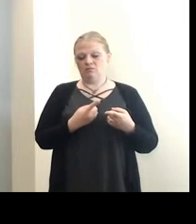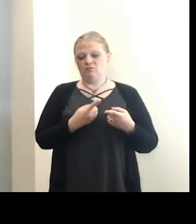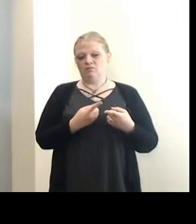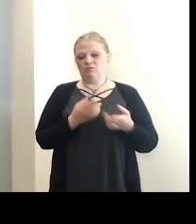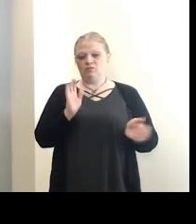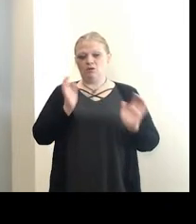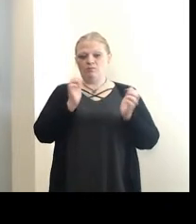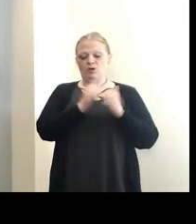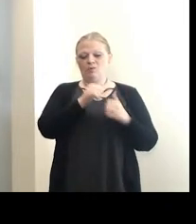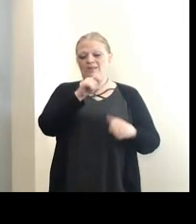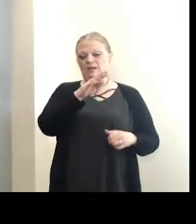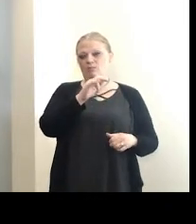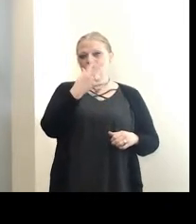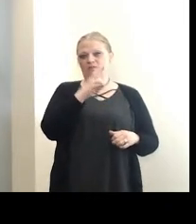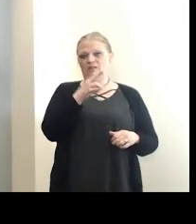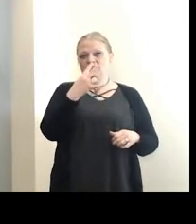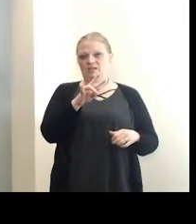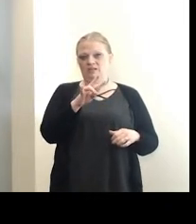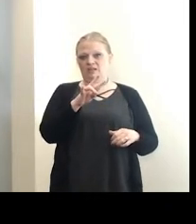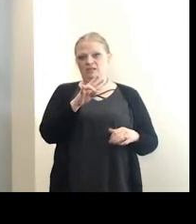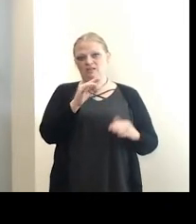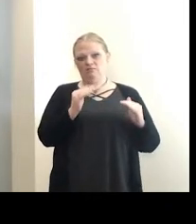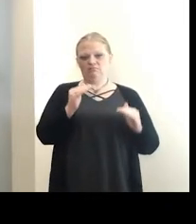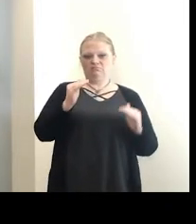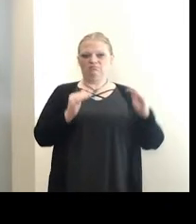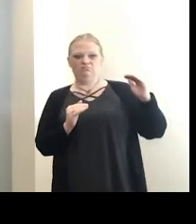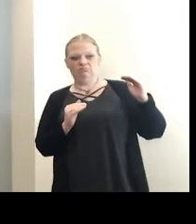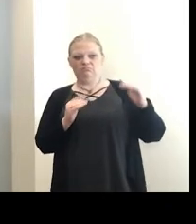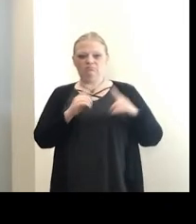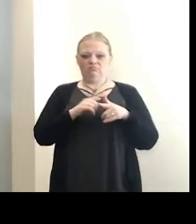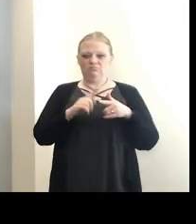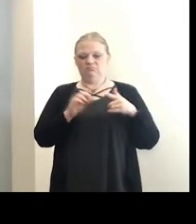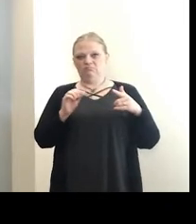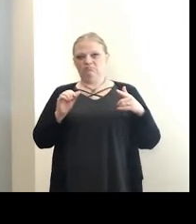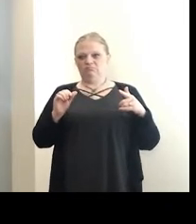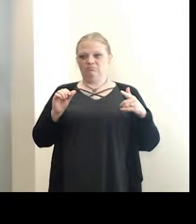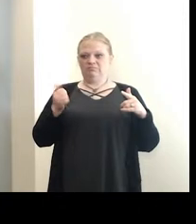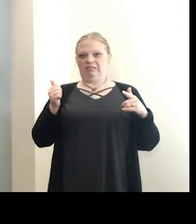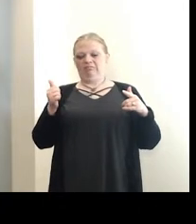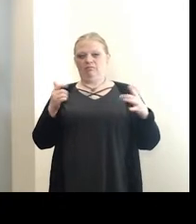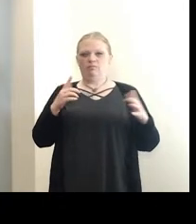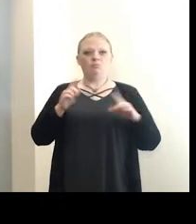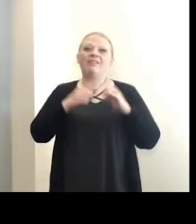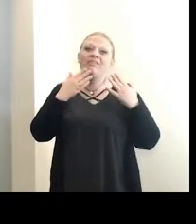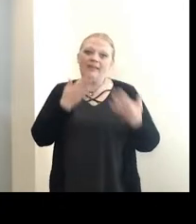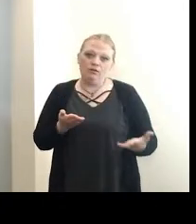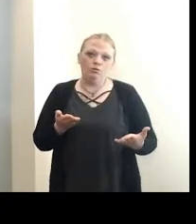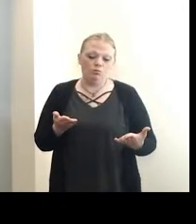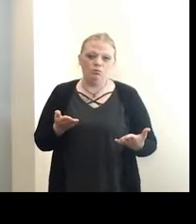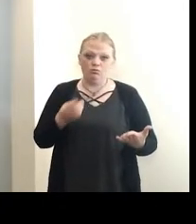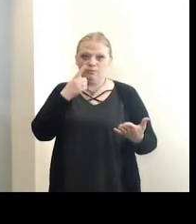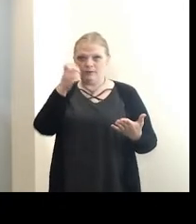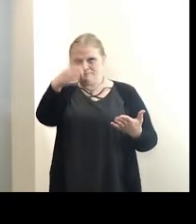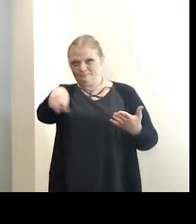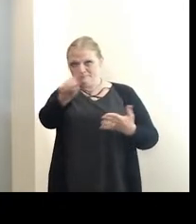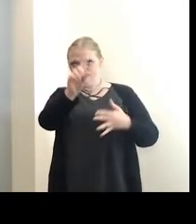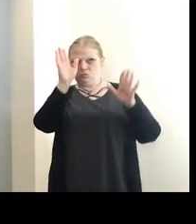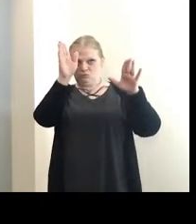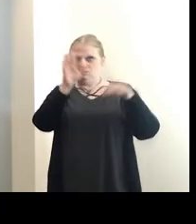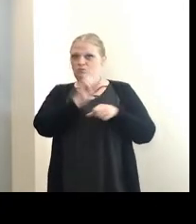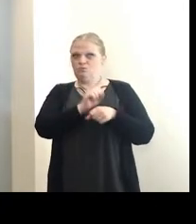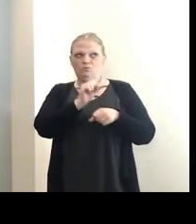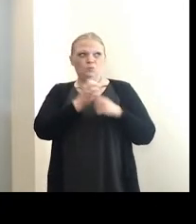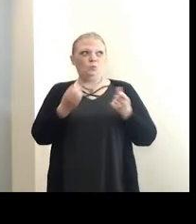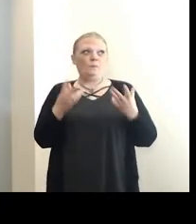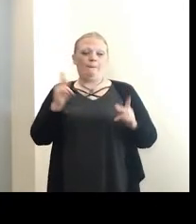April 17th, a little larger from the week of April 10th. And thank you. That's because of the great work of so many individuals